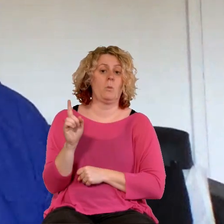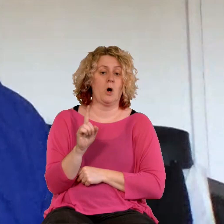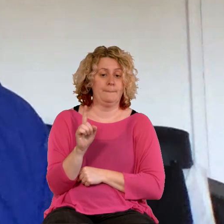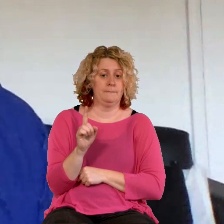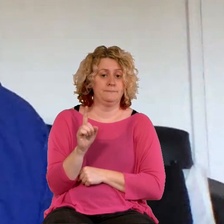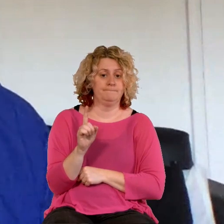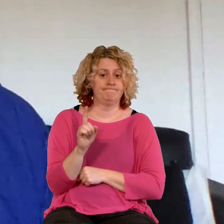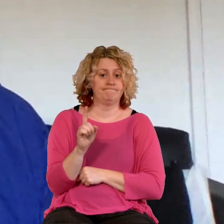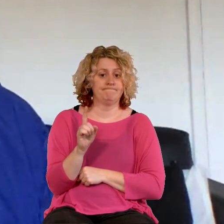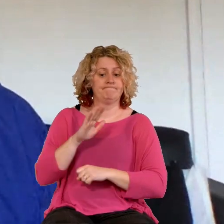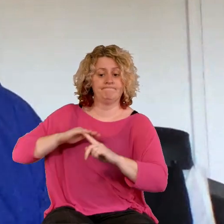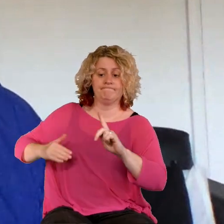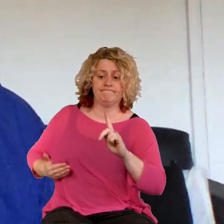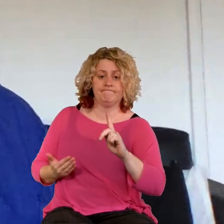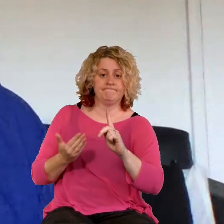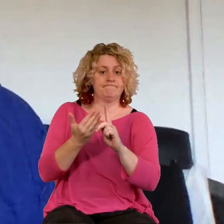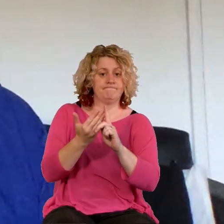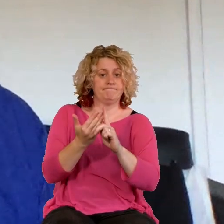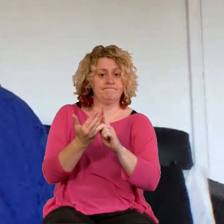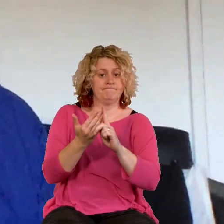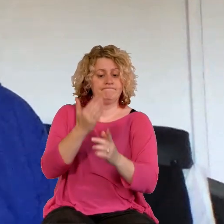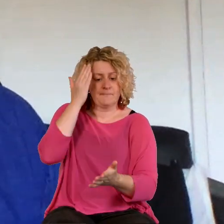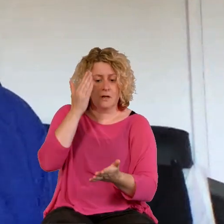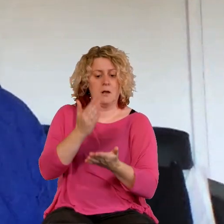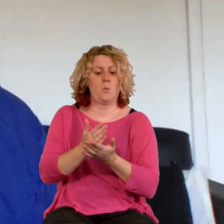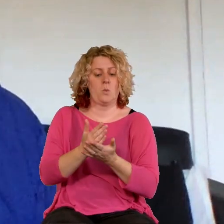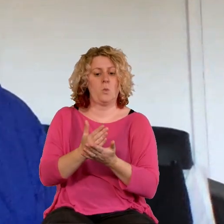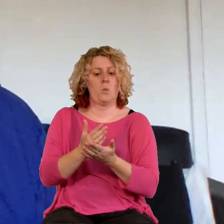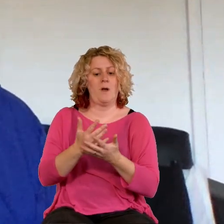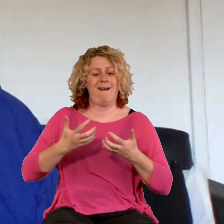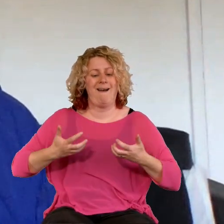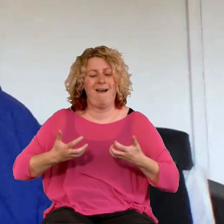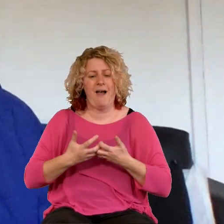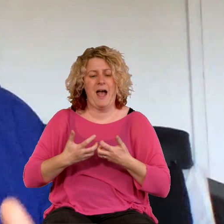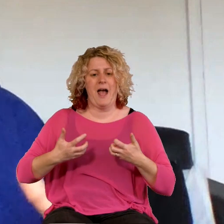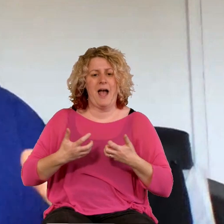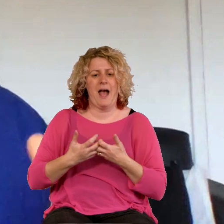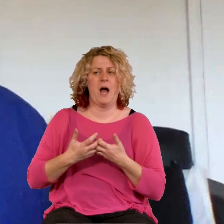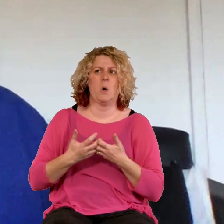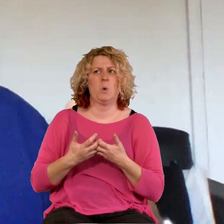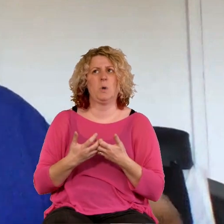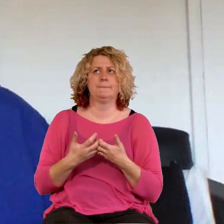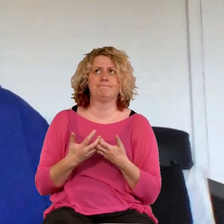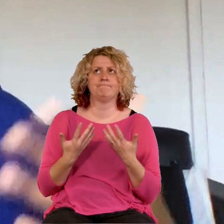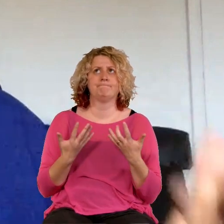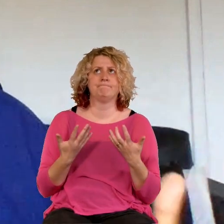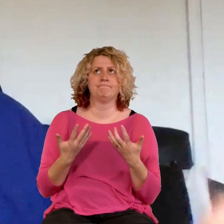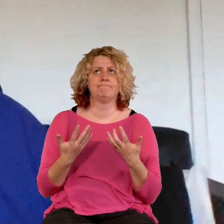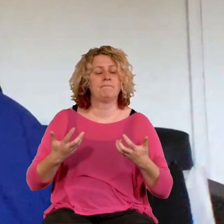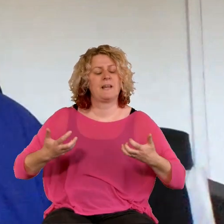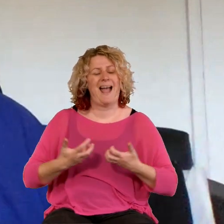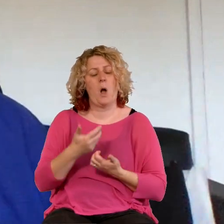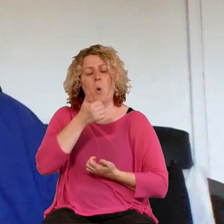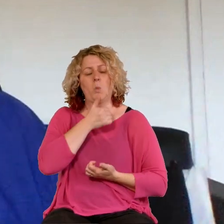intentionality, actually being intentional about how we use this